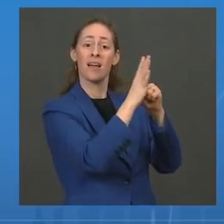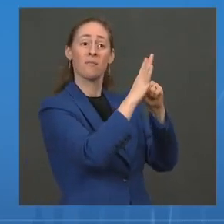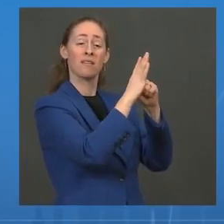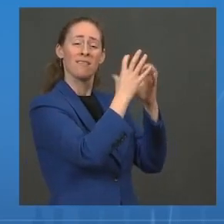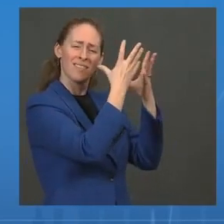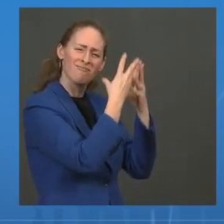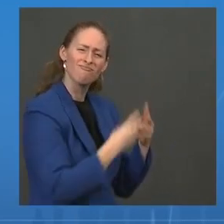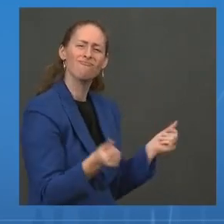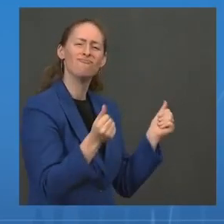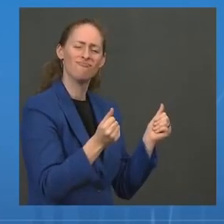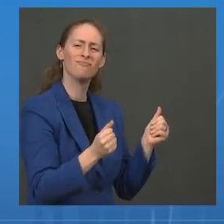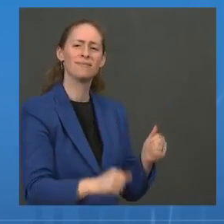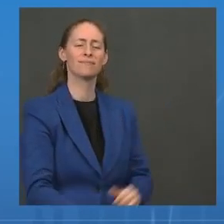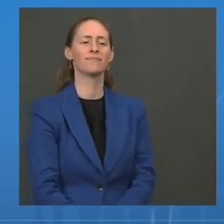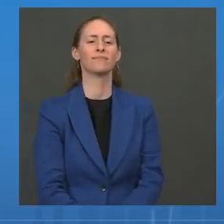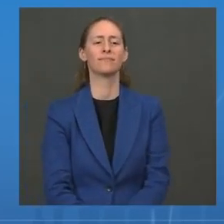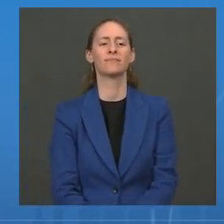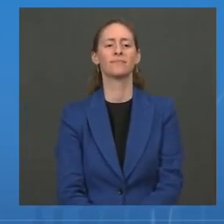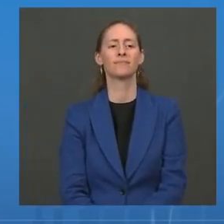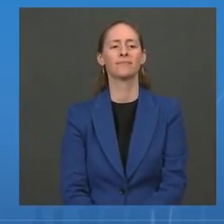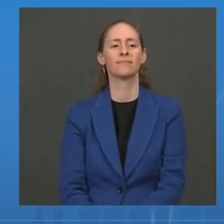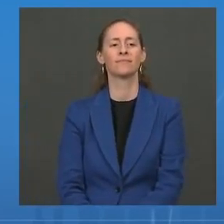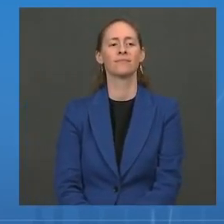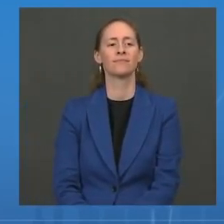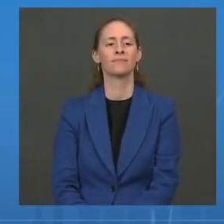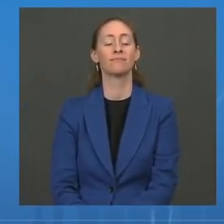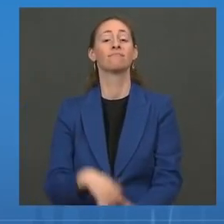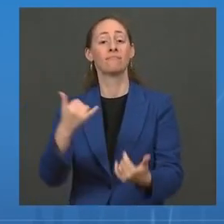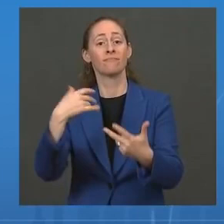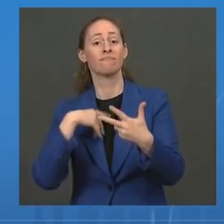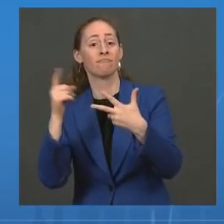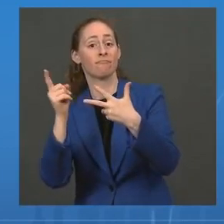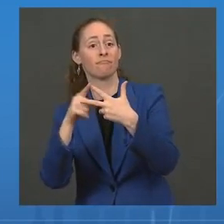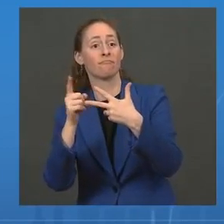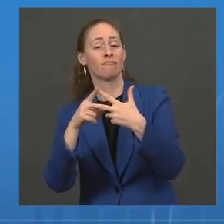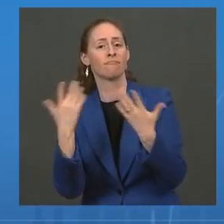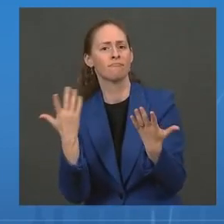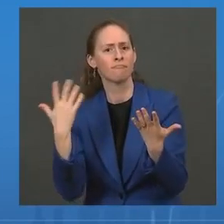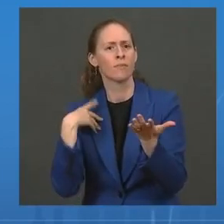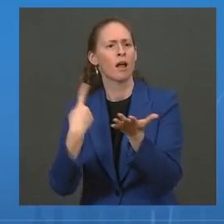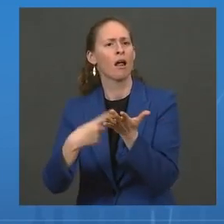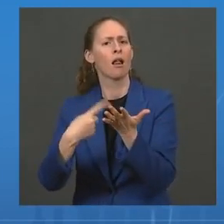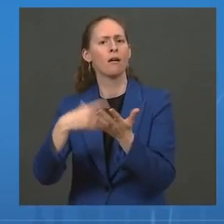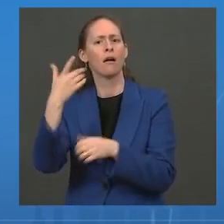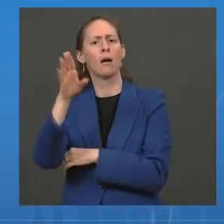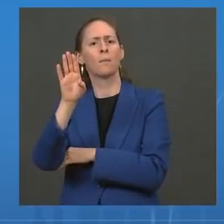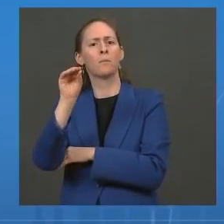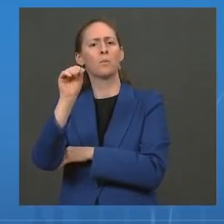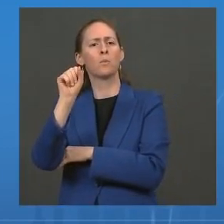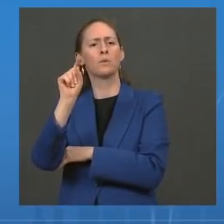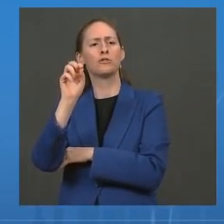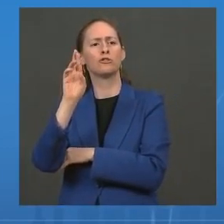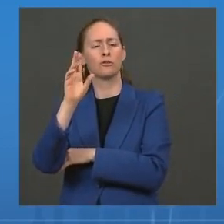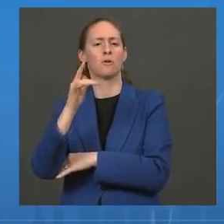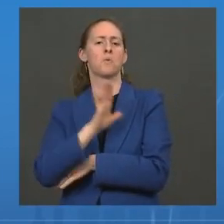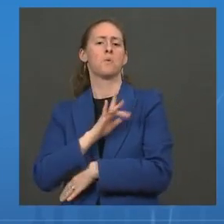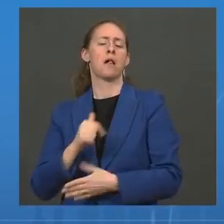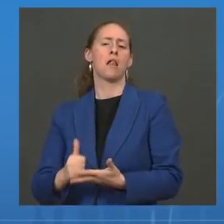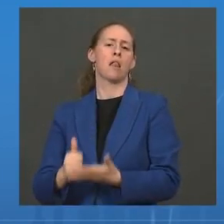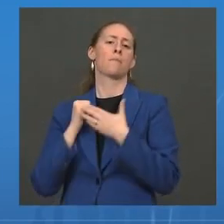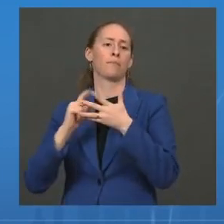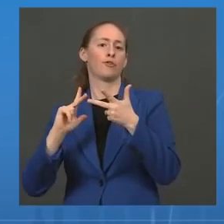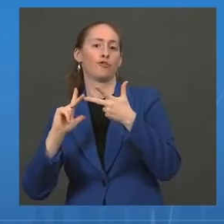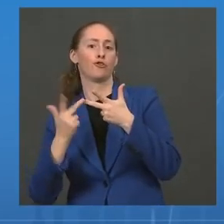Next, on booster shots, which add an important layer of protection. In total, over